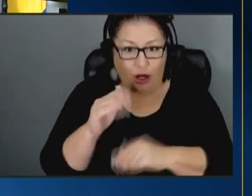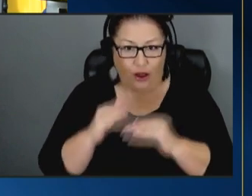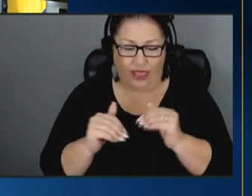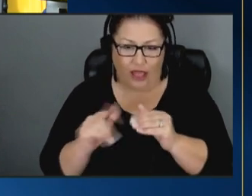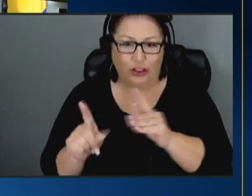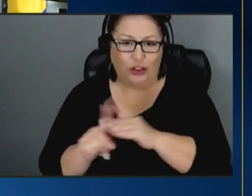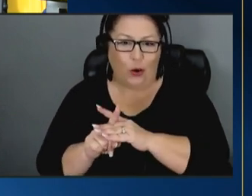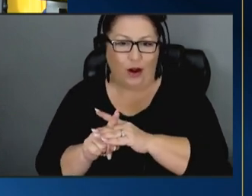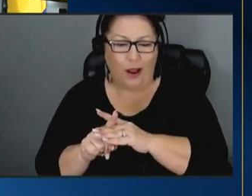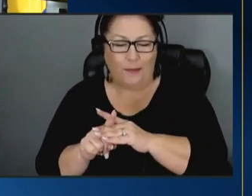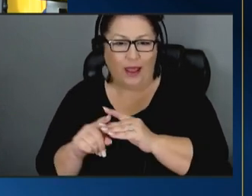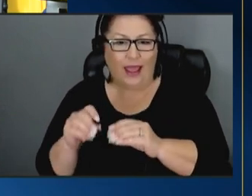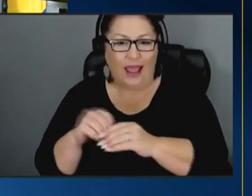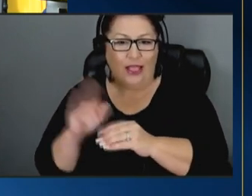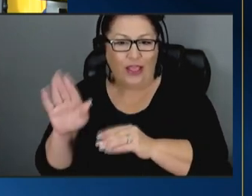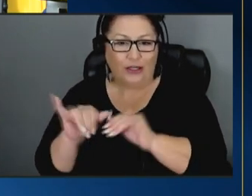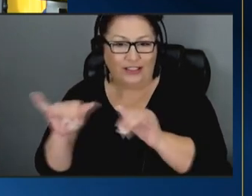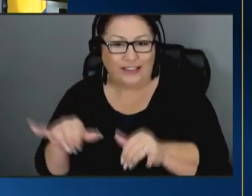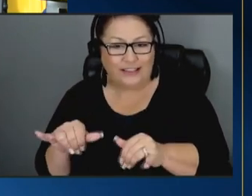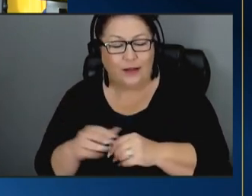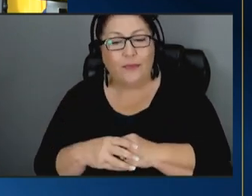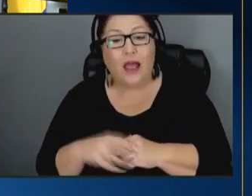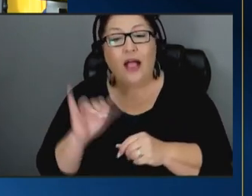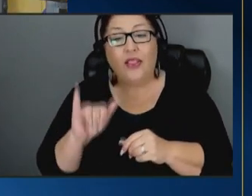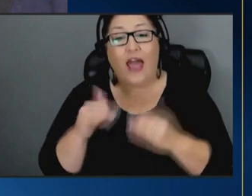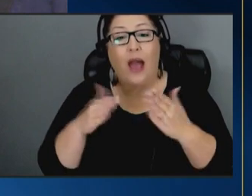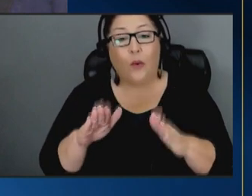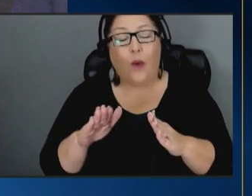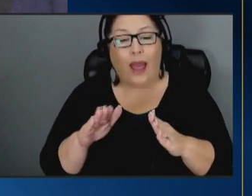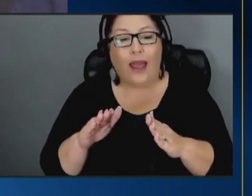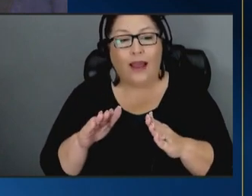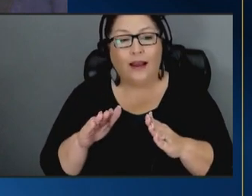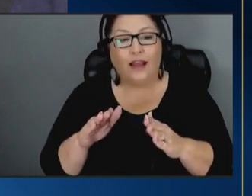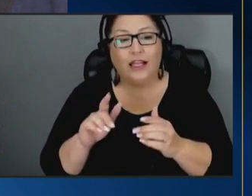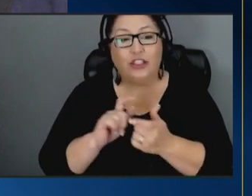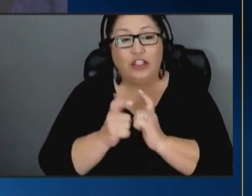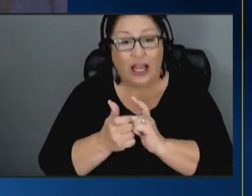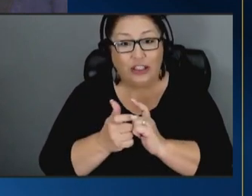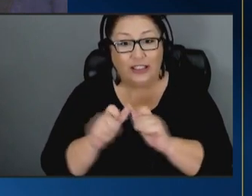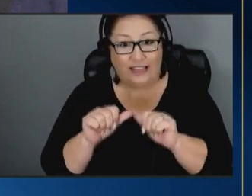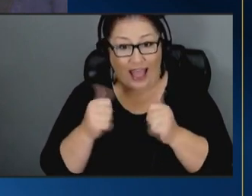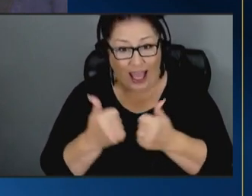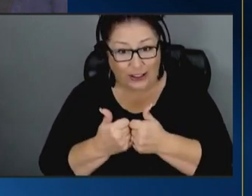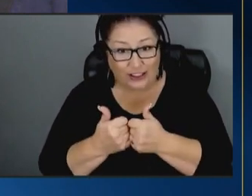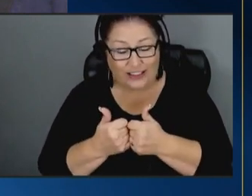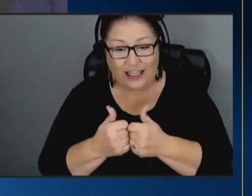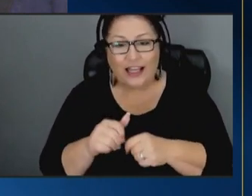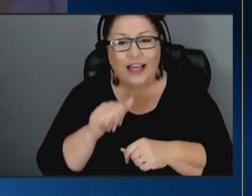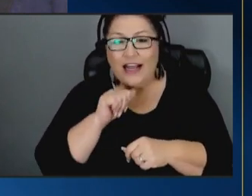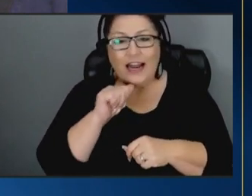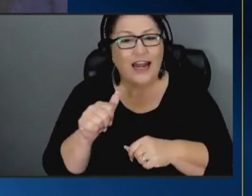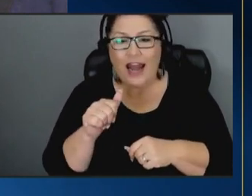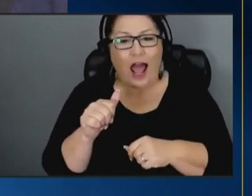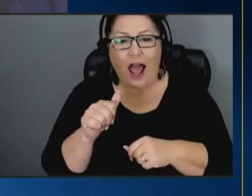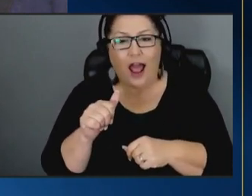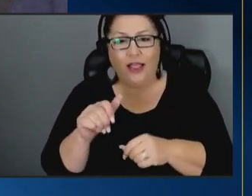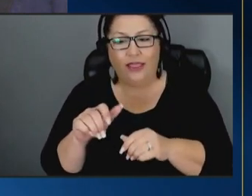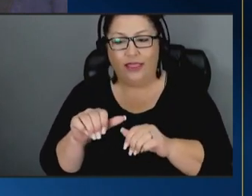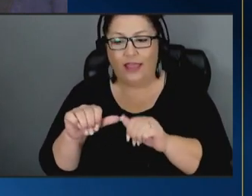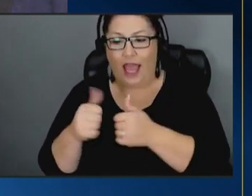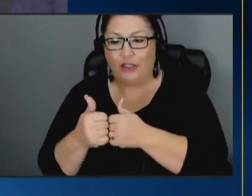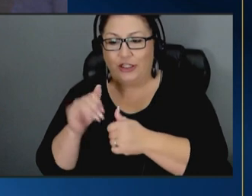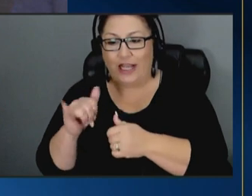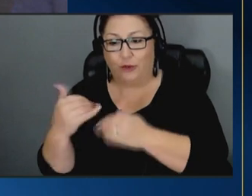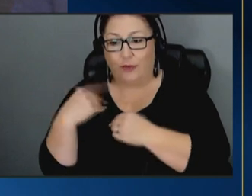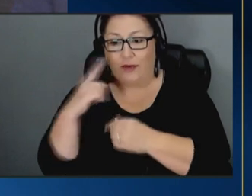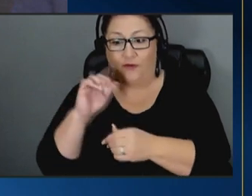and so in that way it repositions the child welfare agency as not the entity that's responsible for all bad